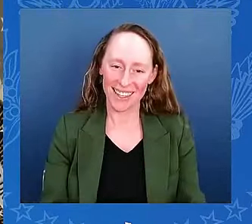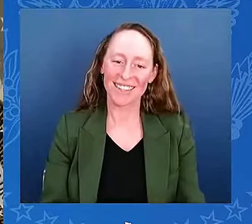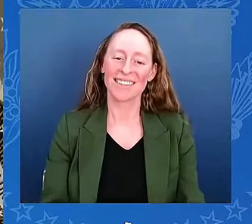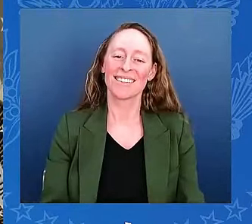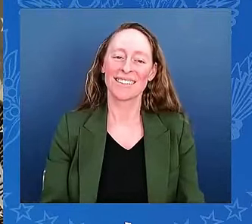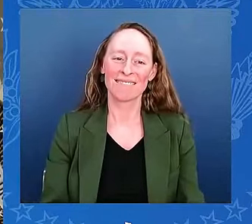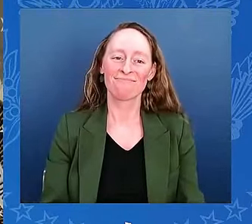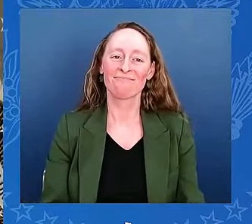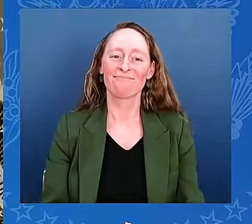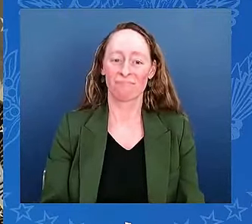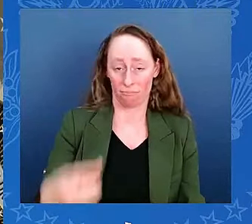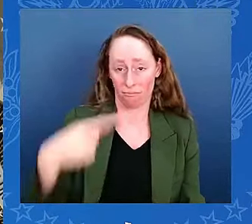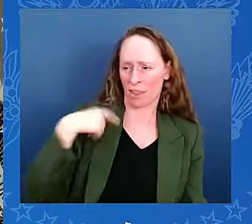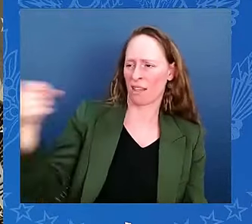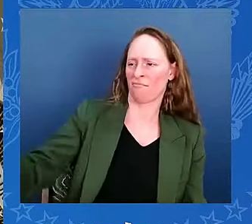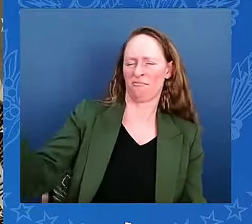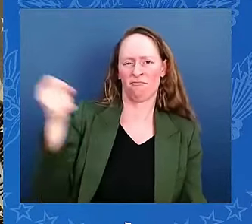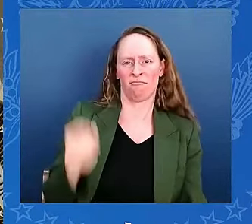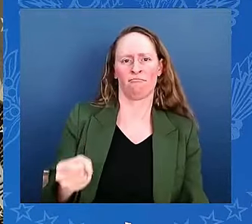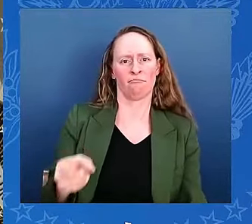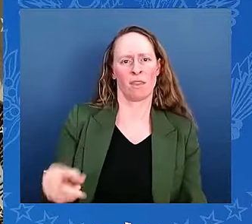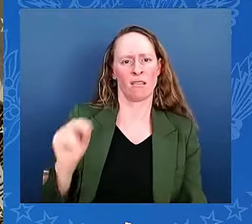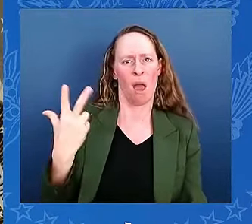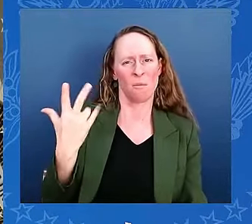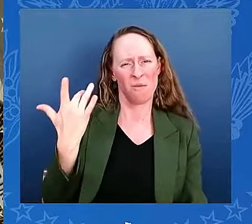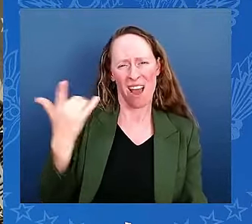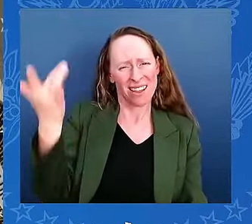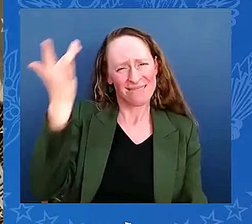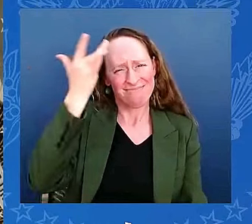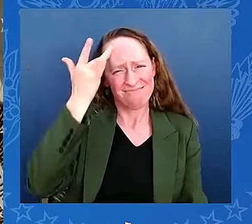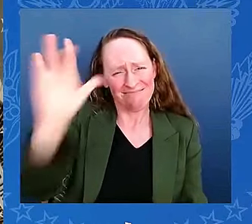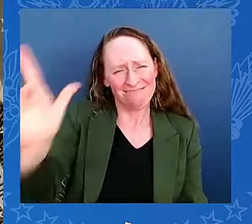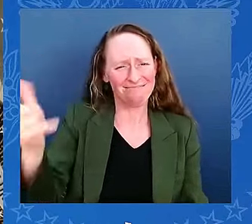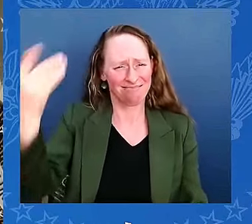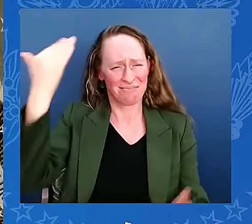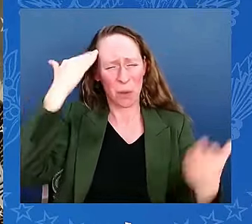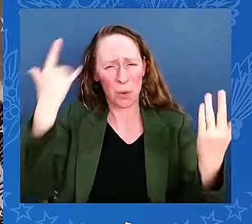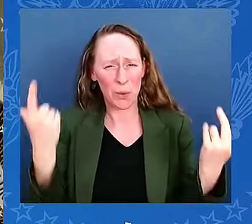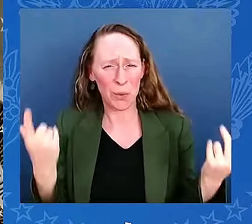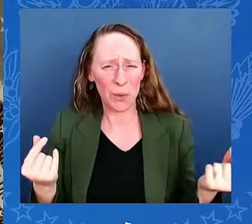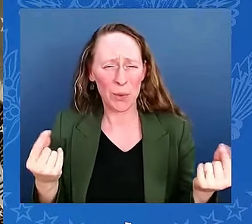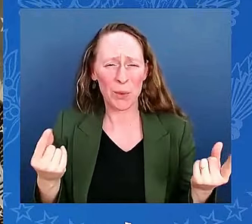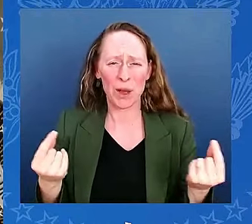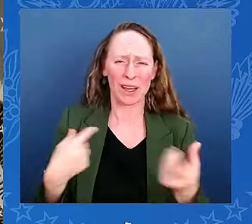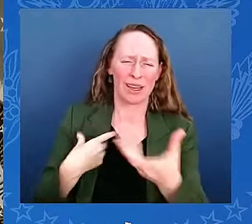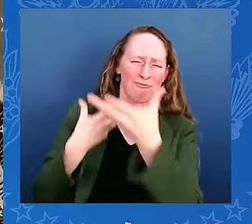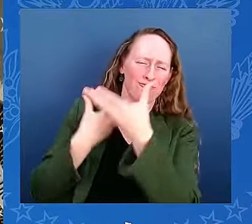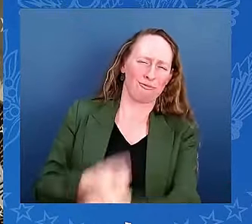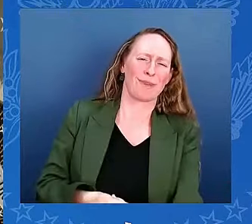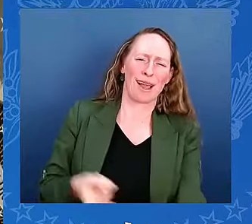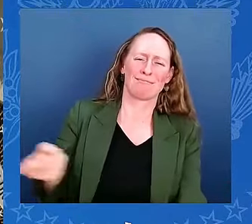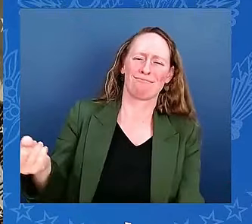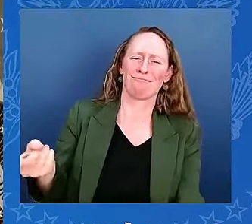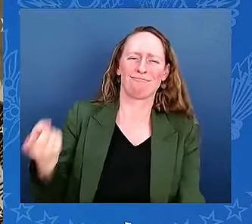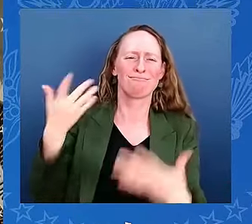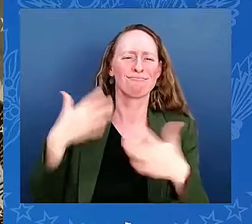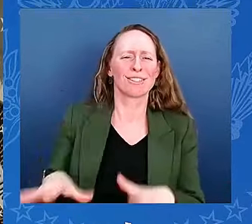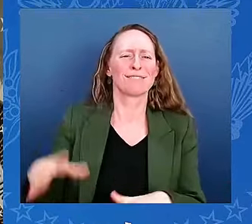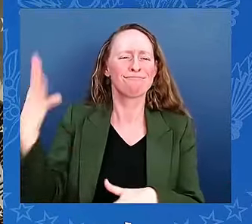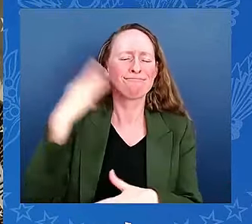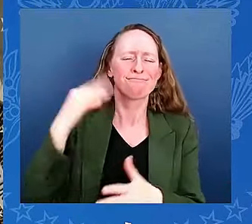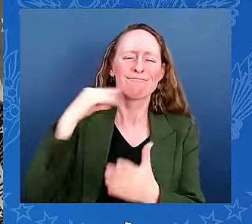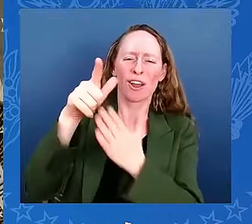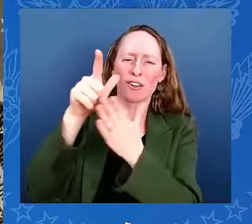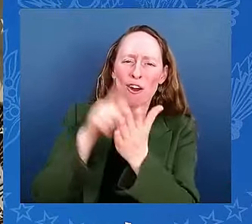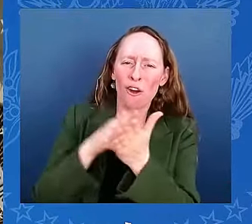She's tough. She's trusted. A district attorney, an attorney general in California, a United States senator, now Vice President of United States.